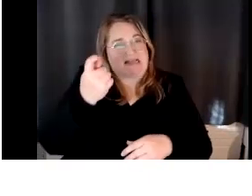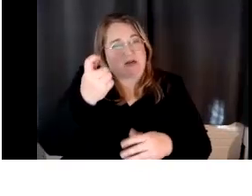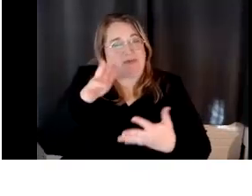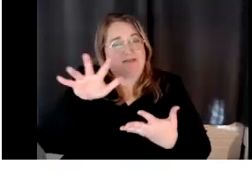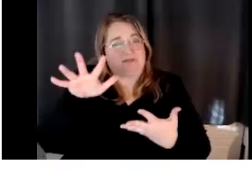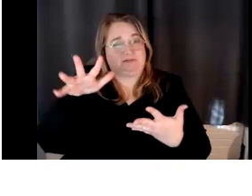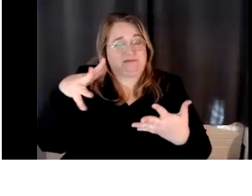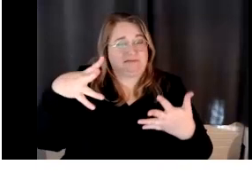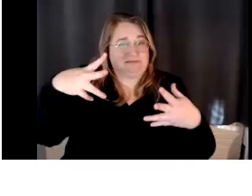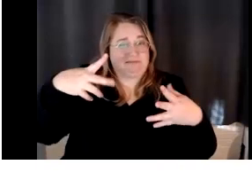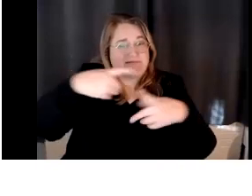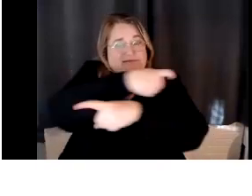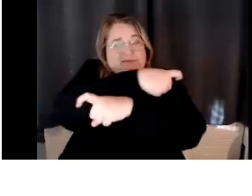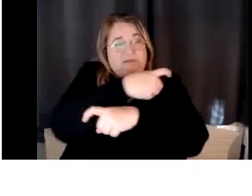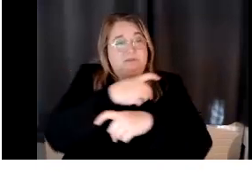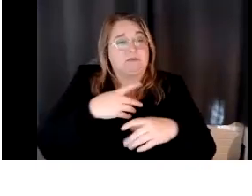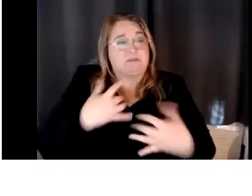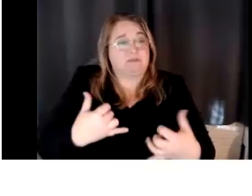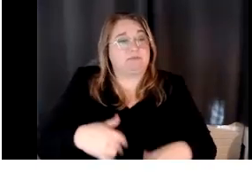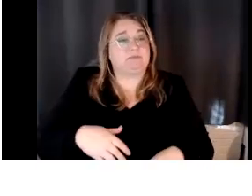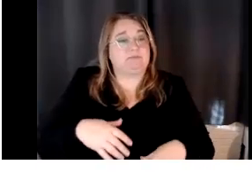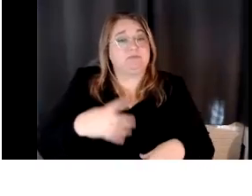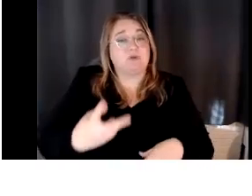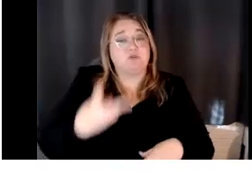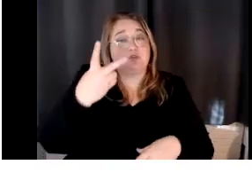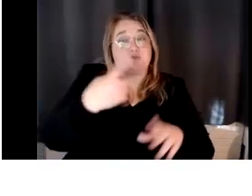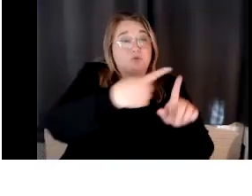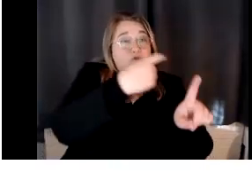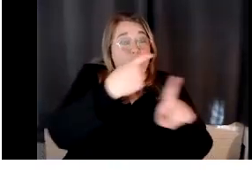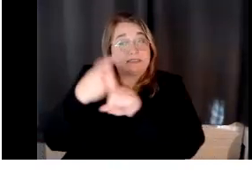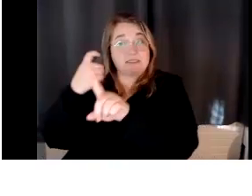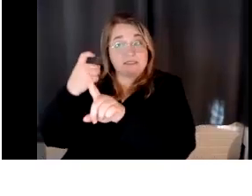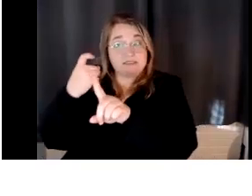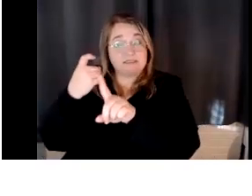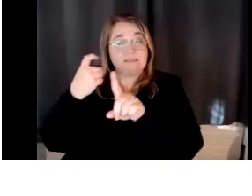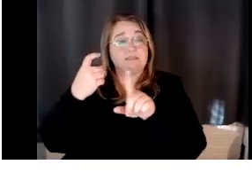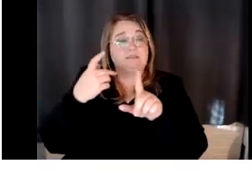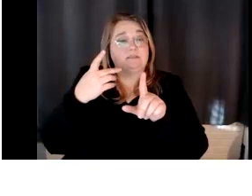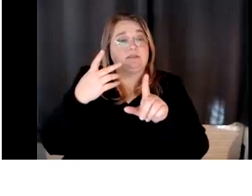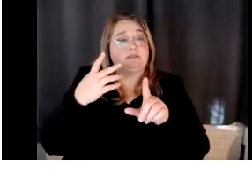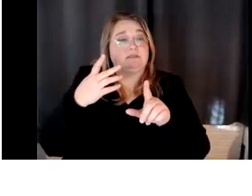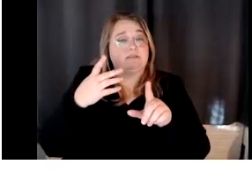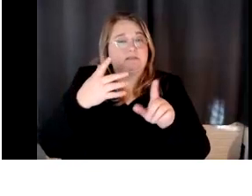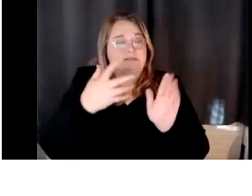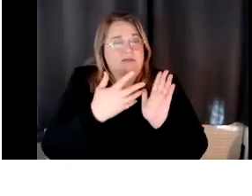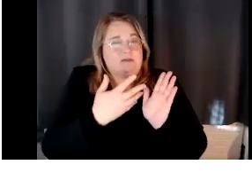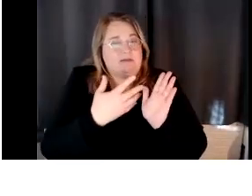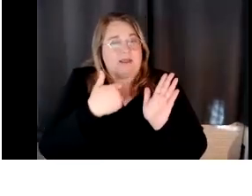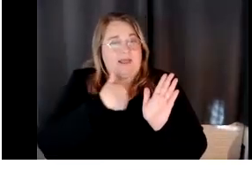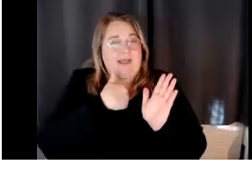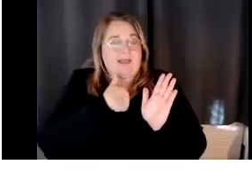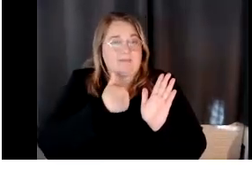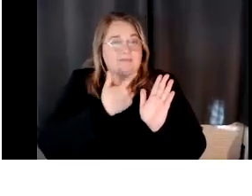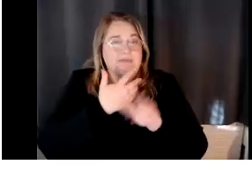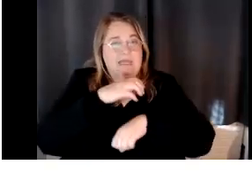there's two sources of grant funding right now that we're dealing with. And I made this little, little chart. Um, I'm an English teacher, so I, I'm